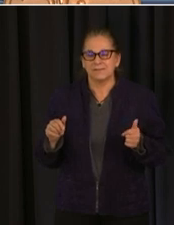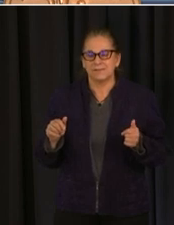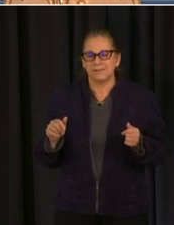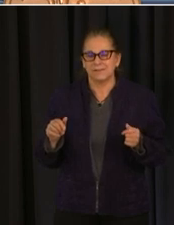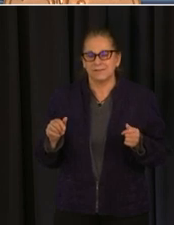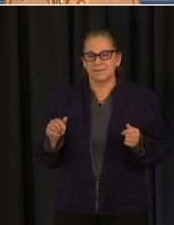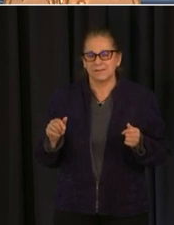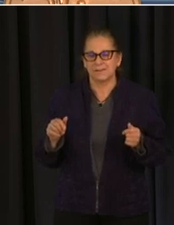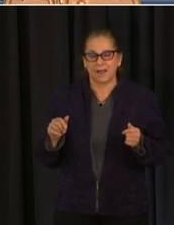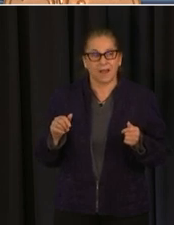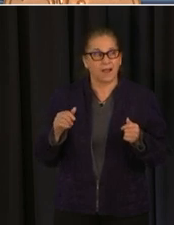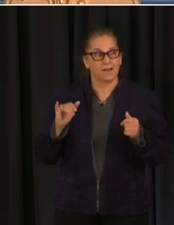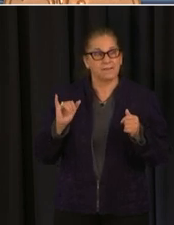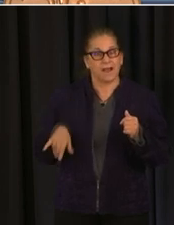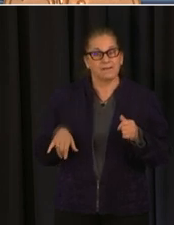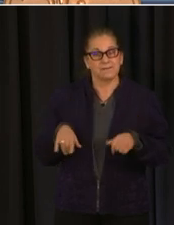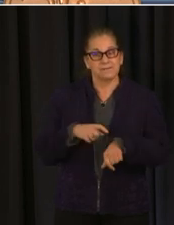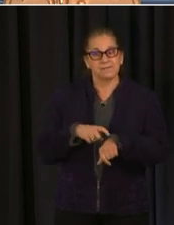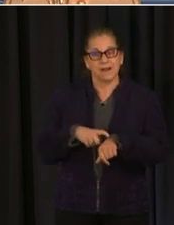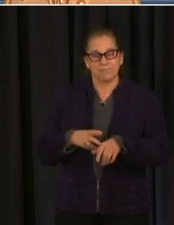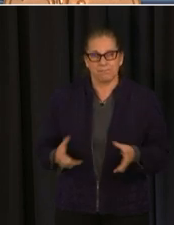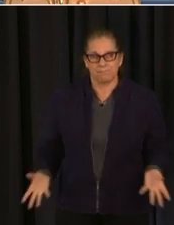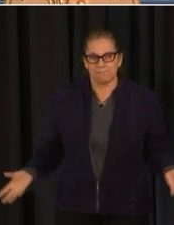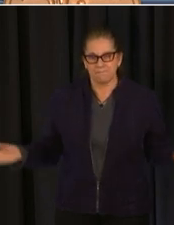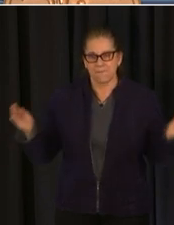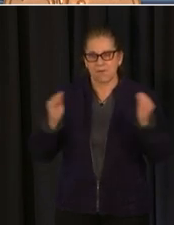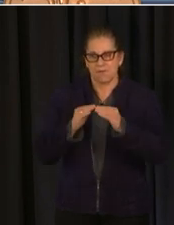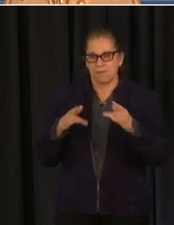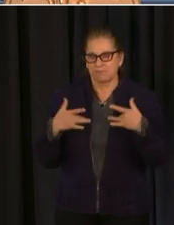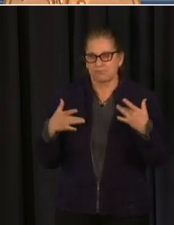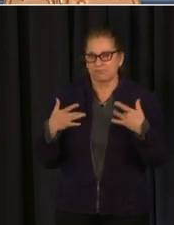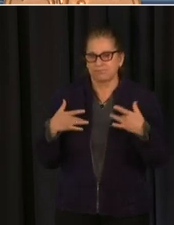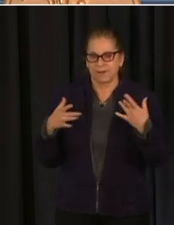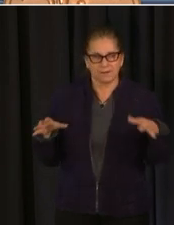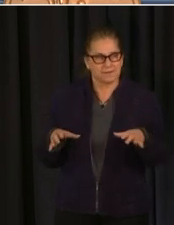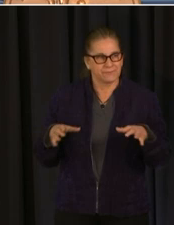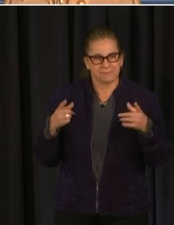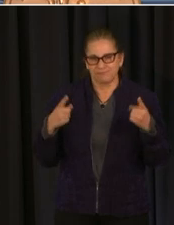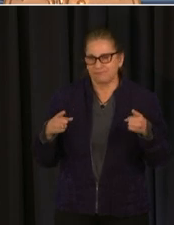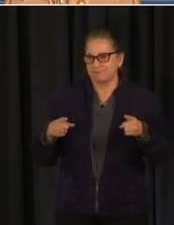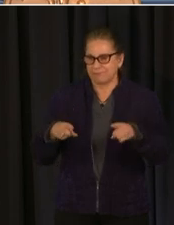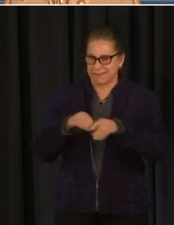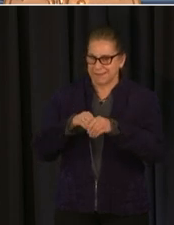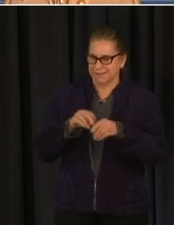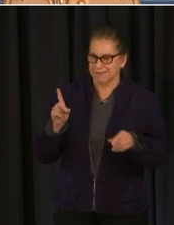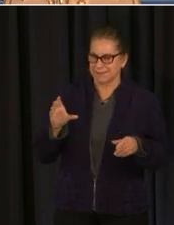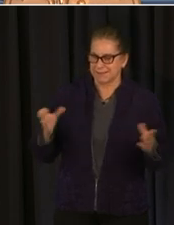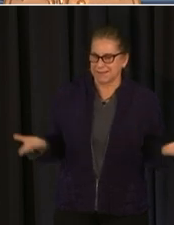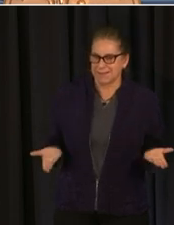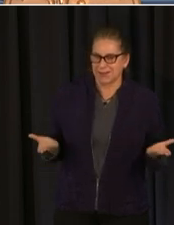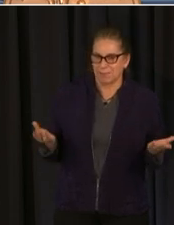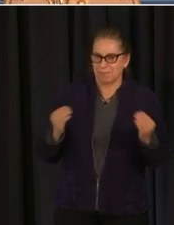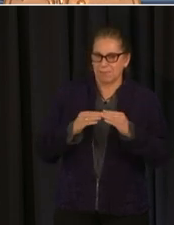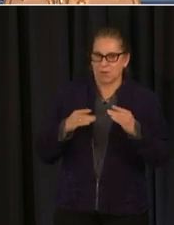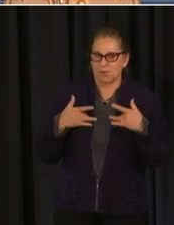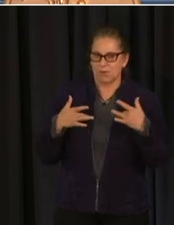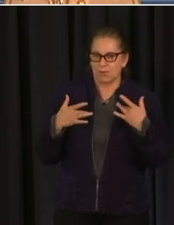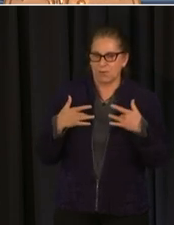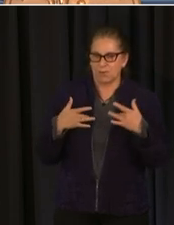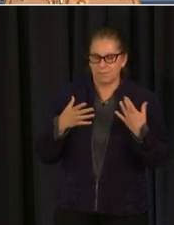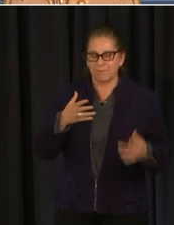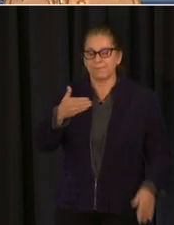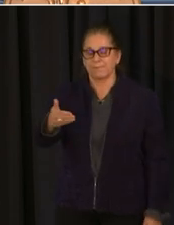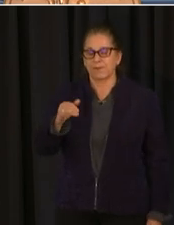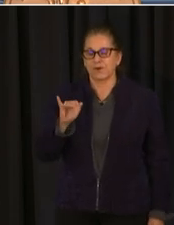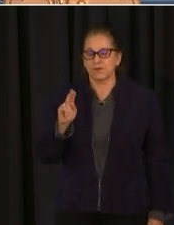uh in the district uh and we anticipate on three weeks following that on june 11th that we